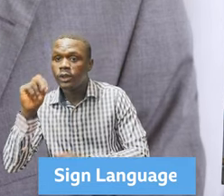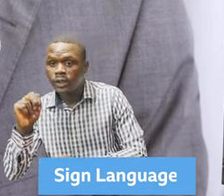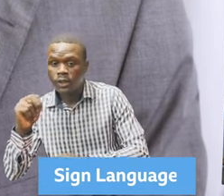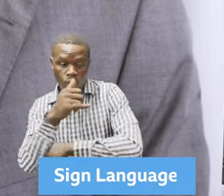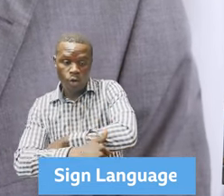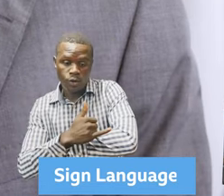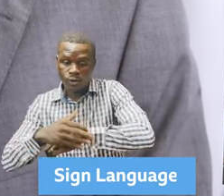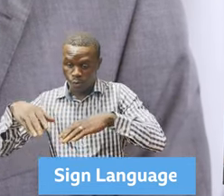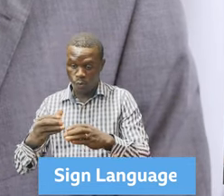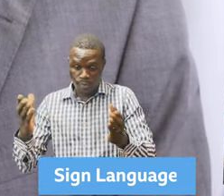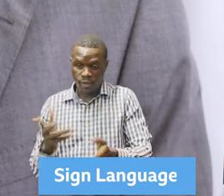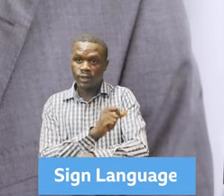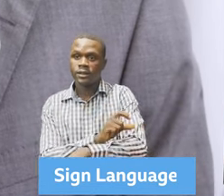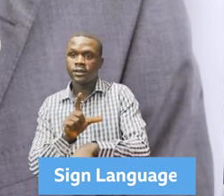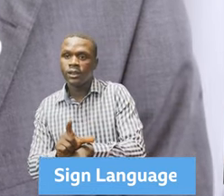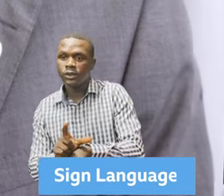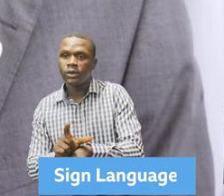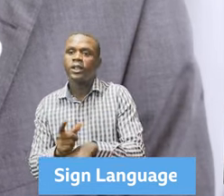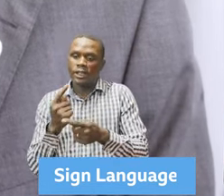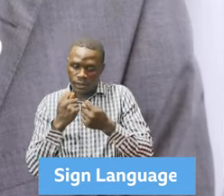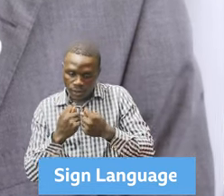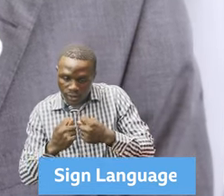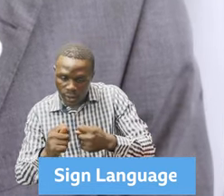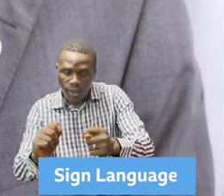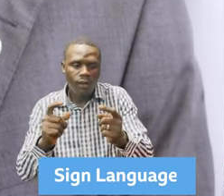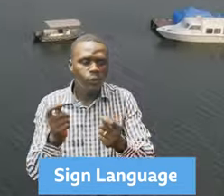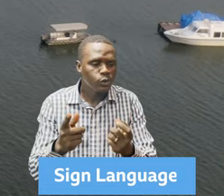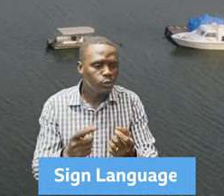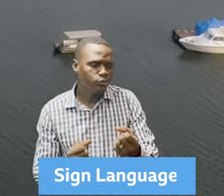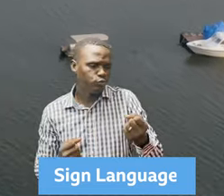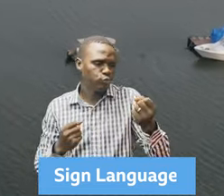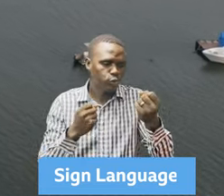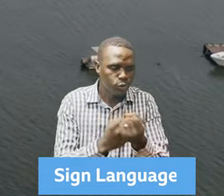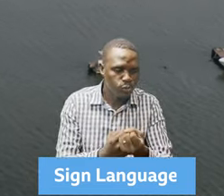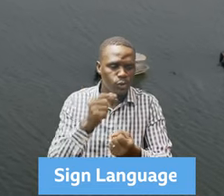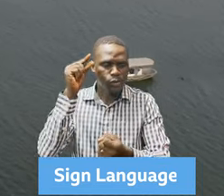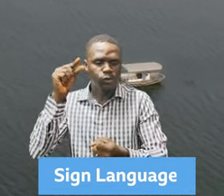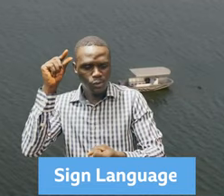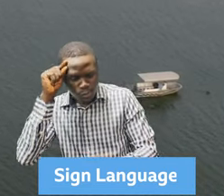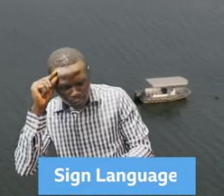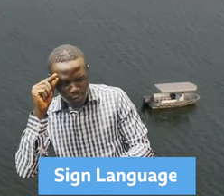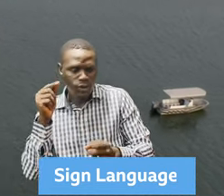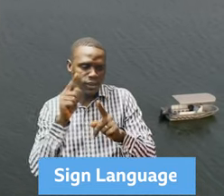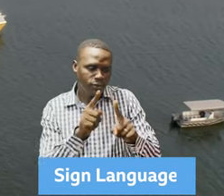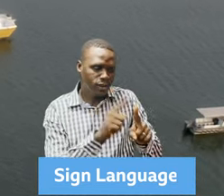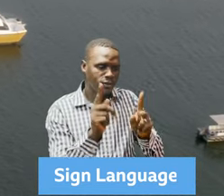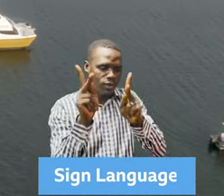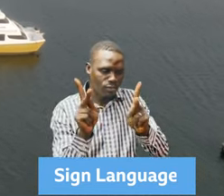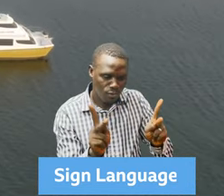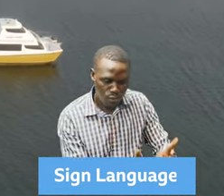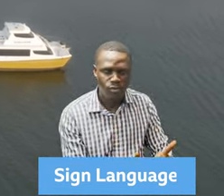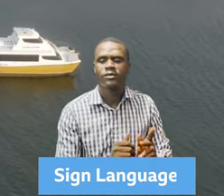Leone was able to deliver coherent, efficient and effective programmatic and operational